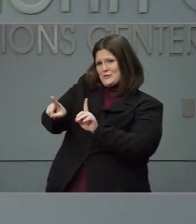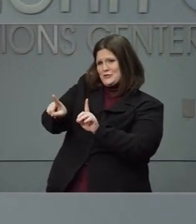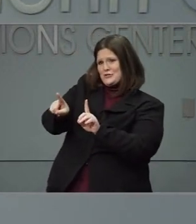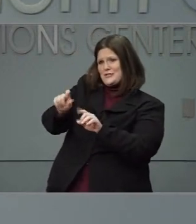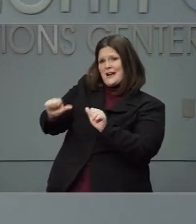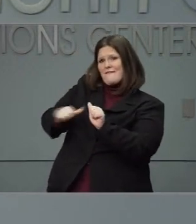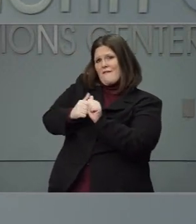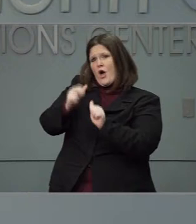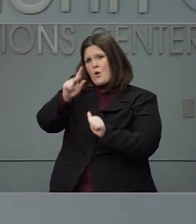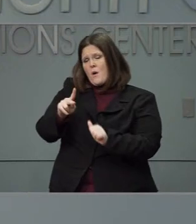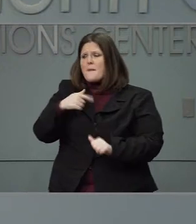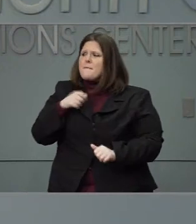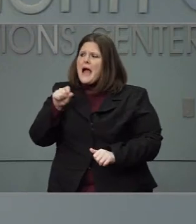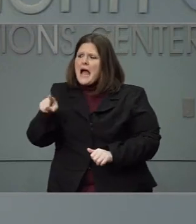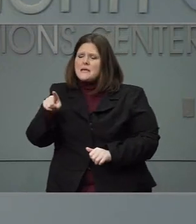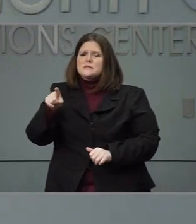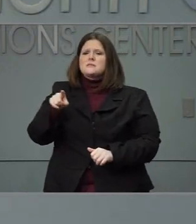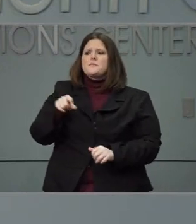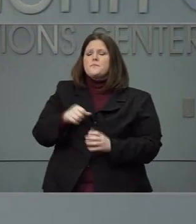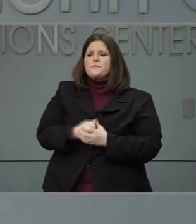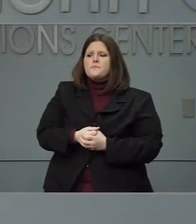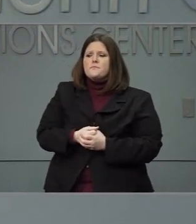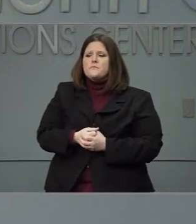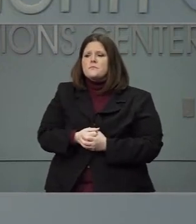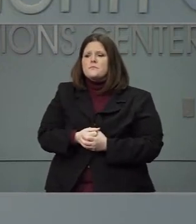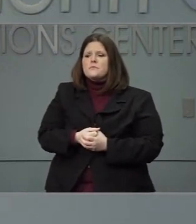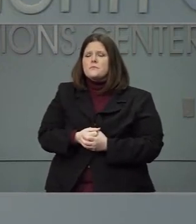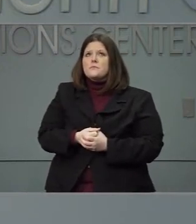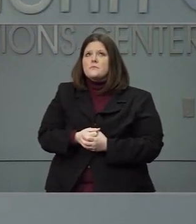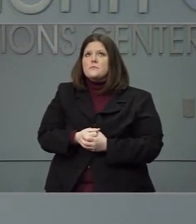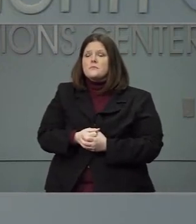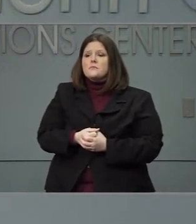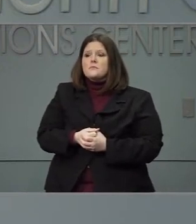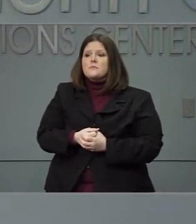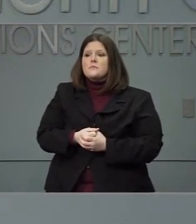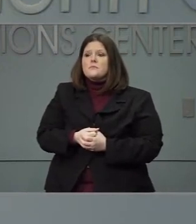So does the state or the federal government need to take a more active approach?